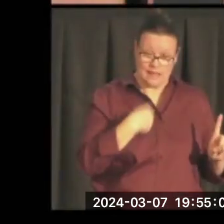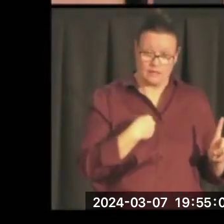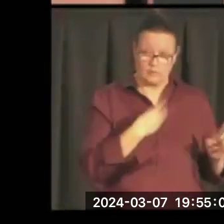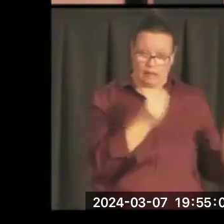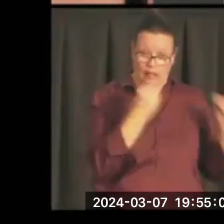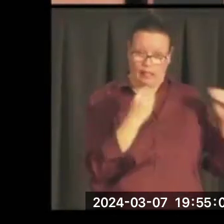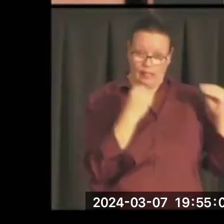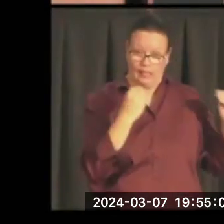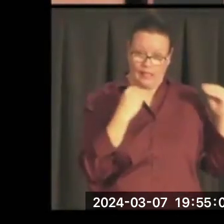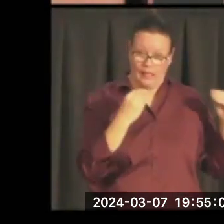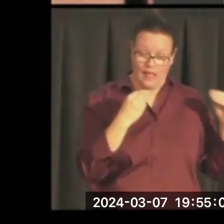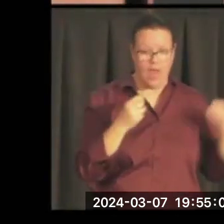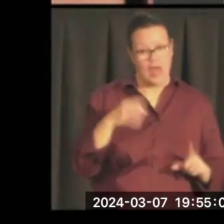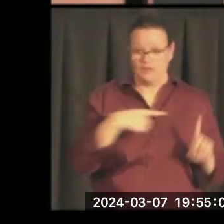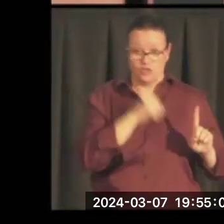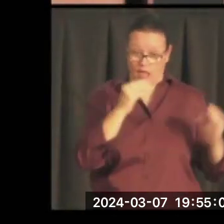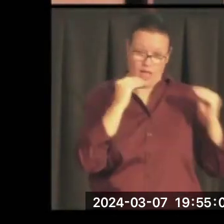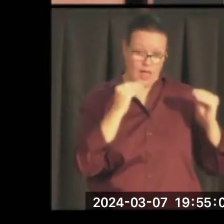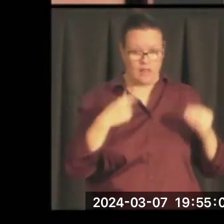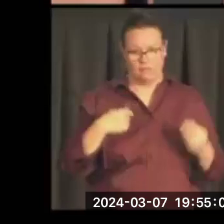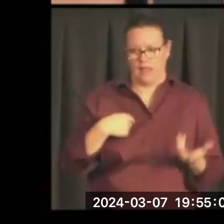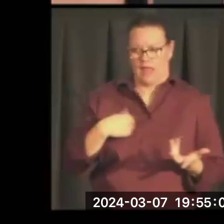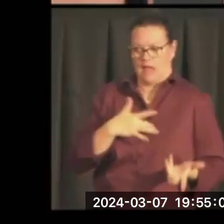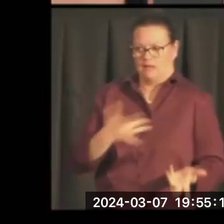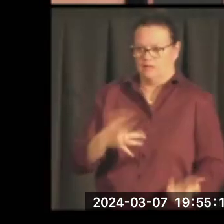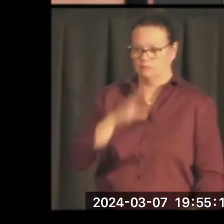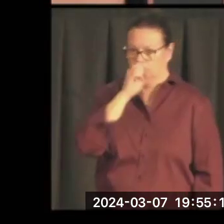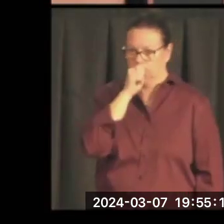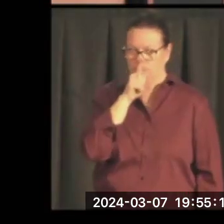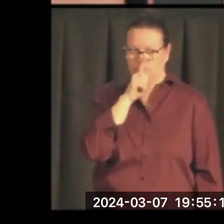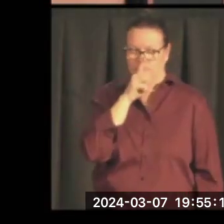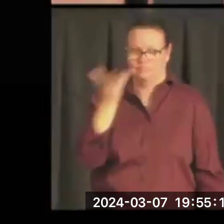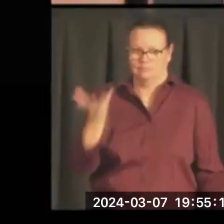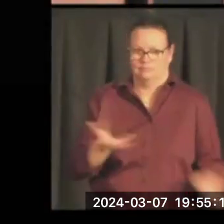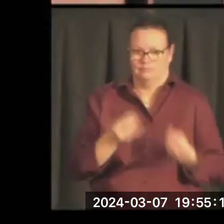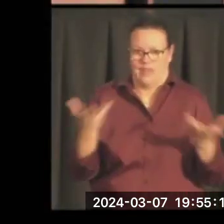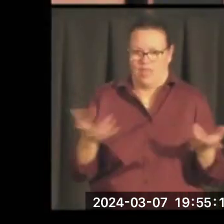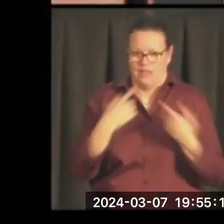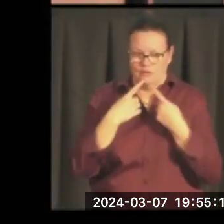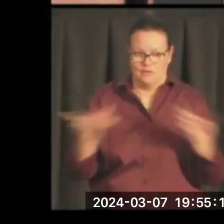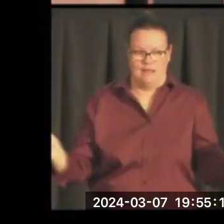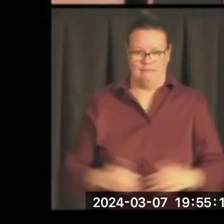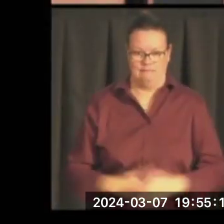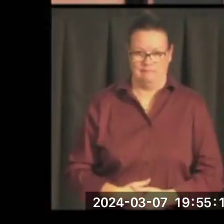I mean, what a remarkable testimony to his life partner.